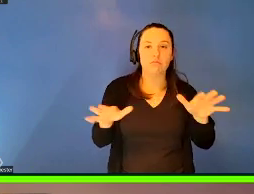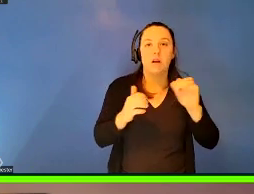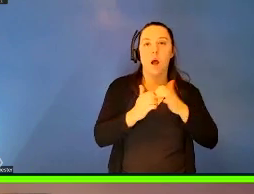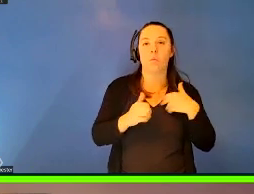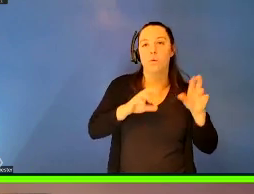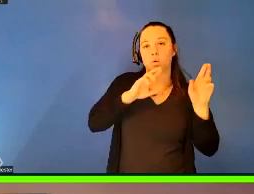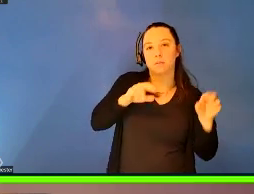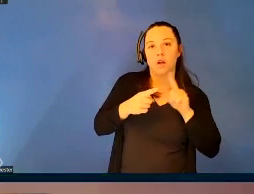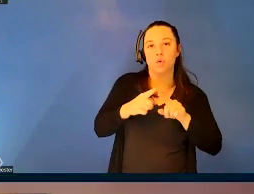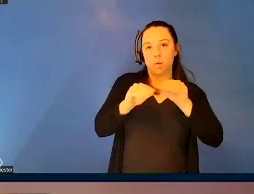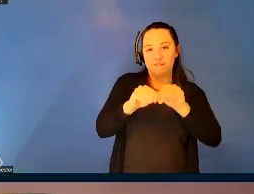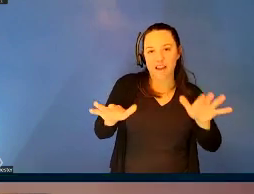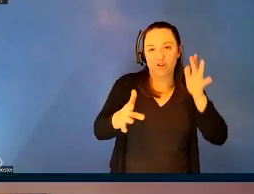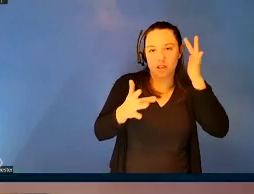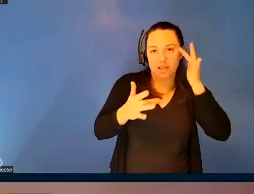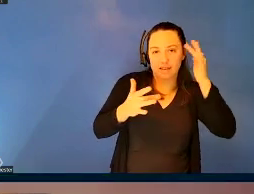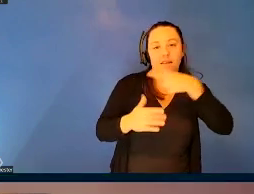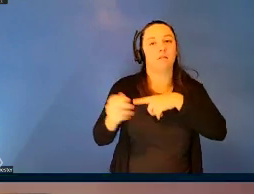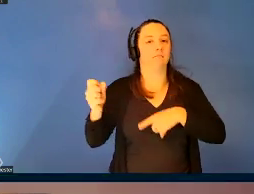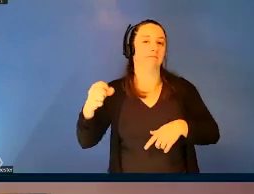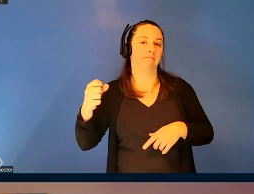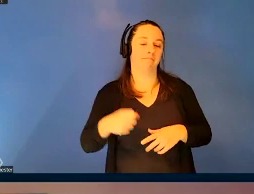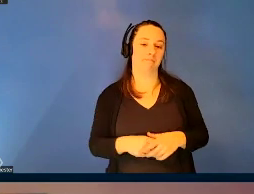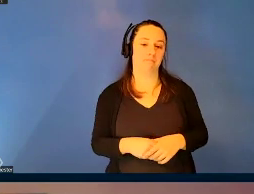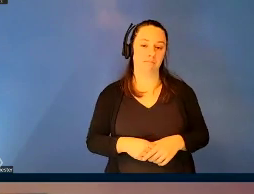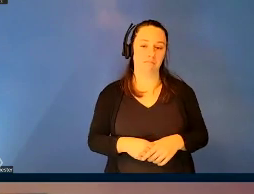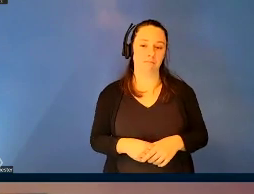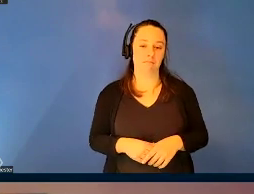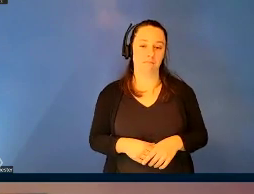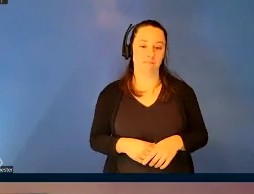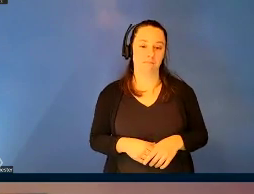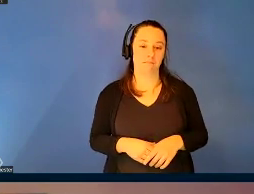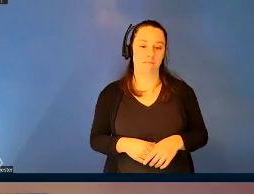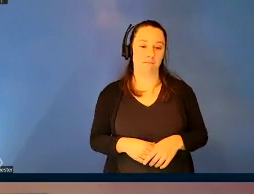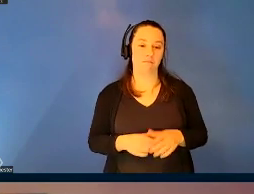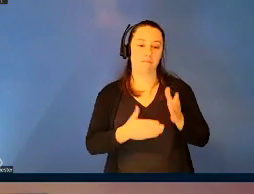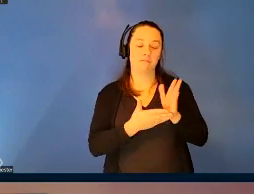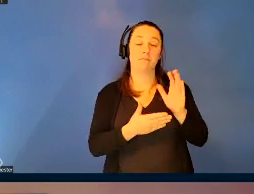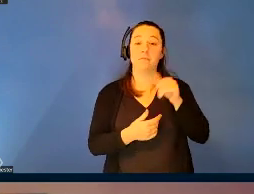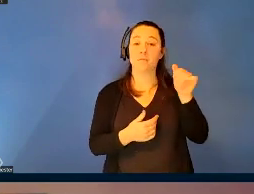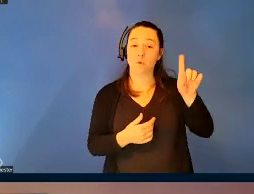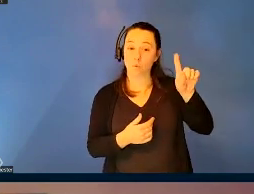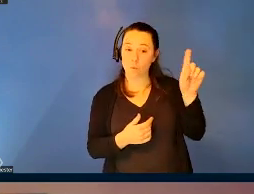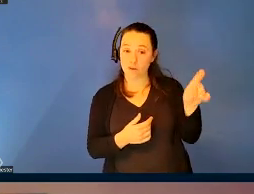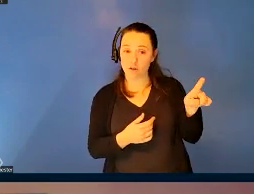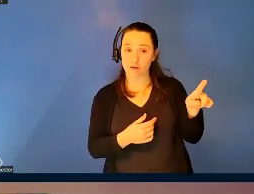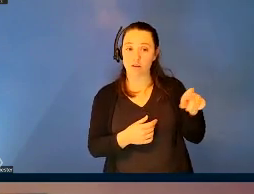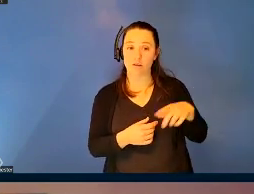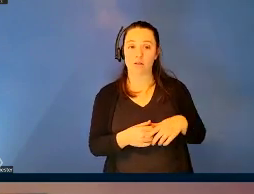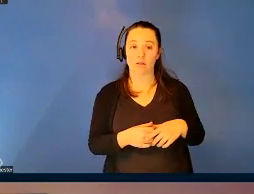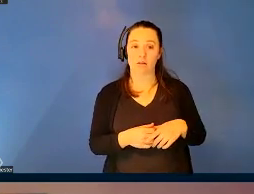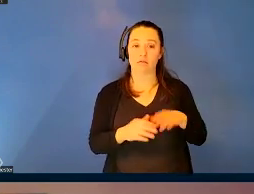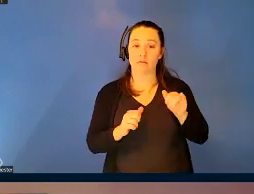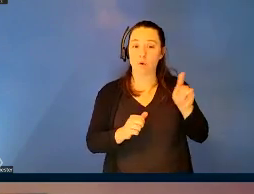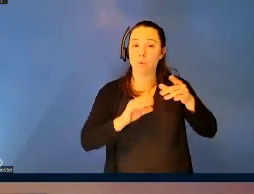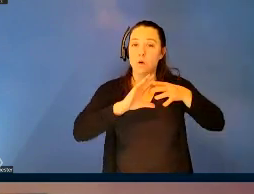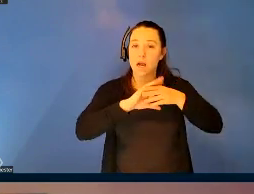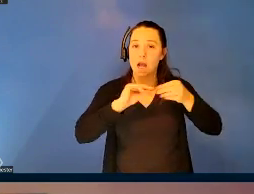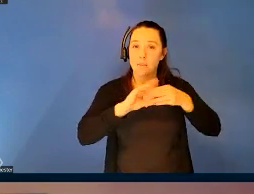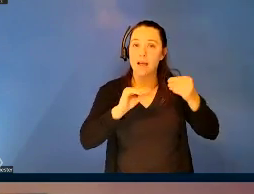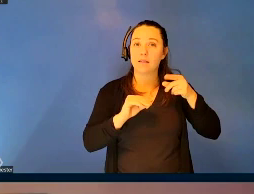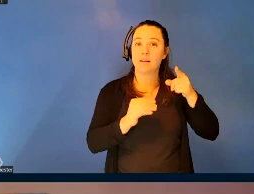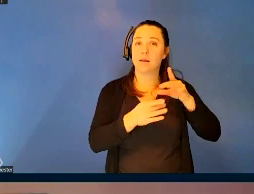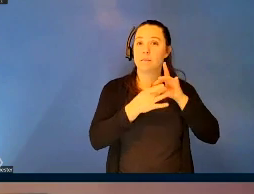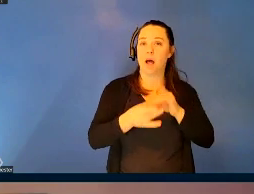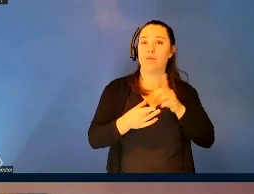Dr. Thank you. Dr. Justin Another question that's come through, could you comment on the relative lack of